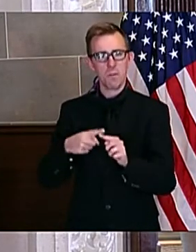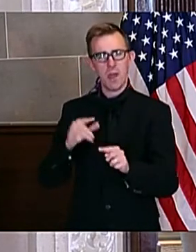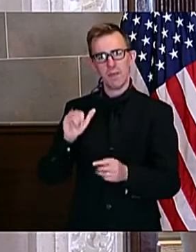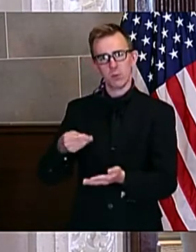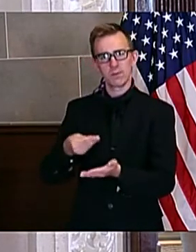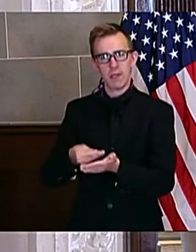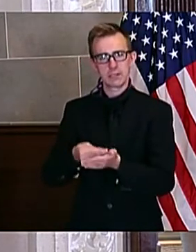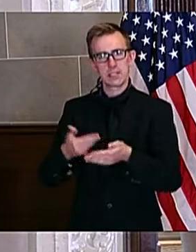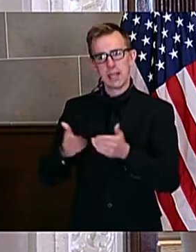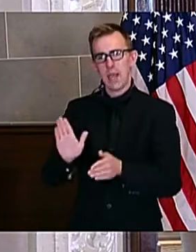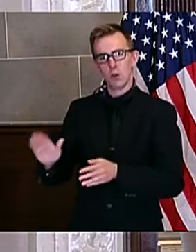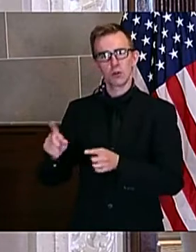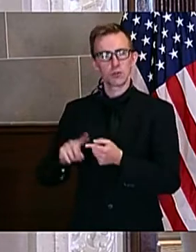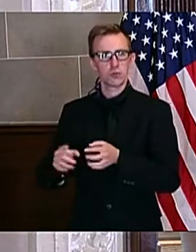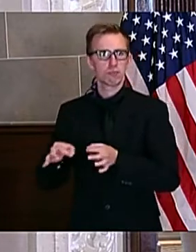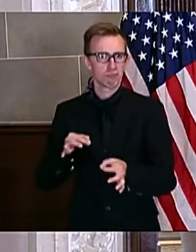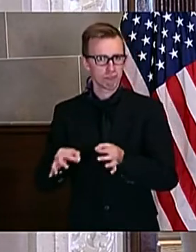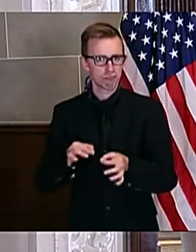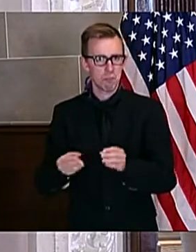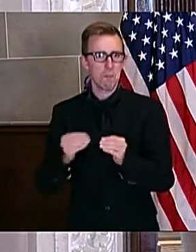little bit and explain that to you. Margie?